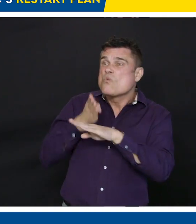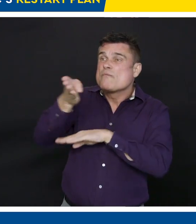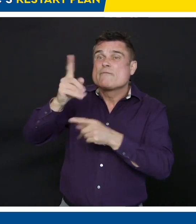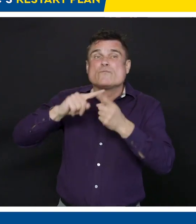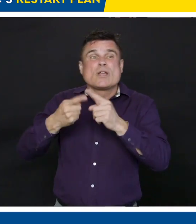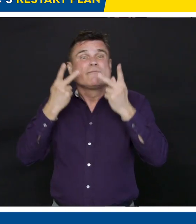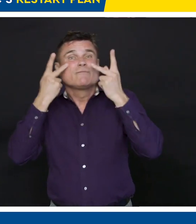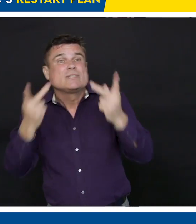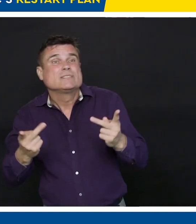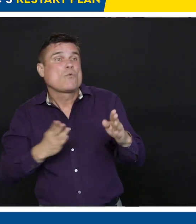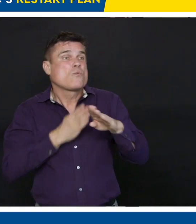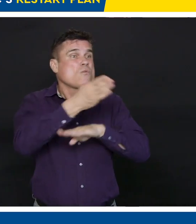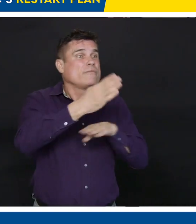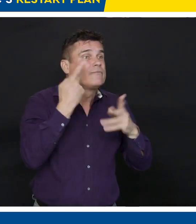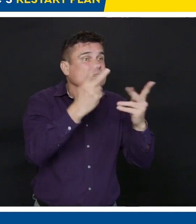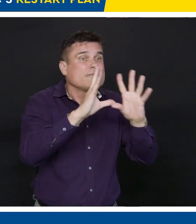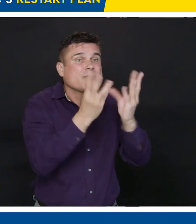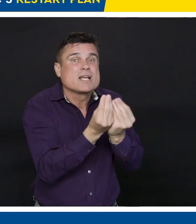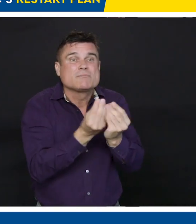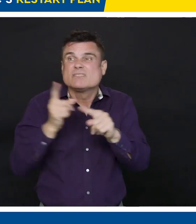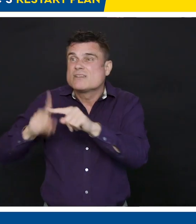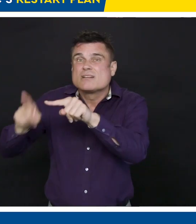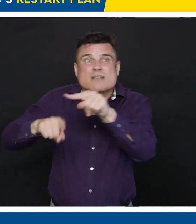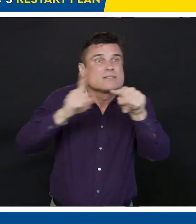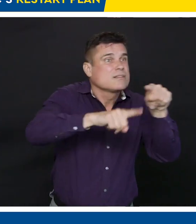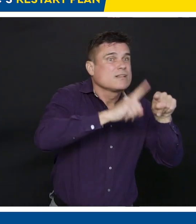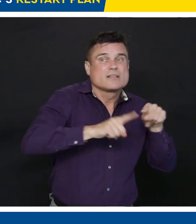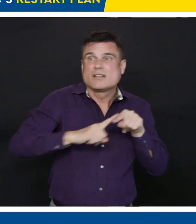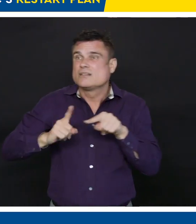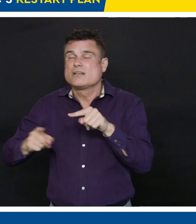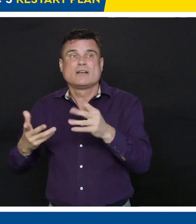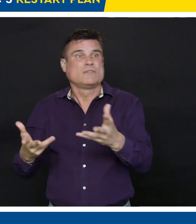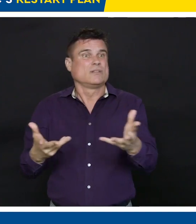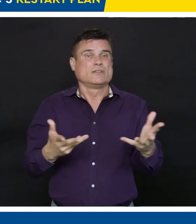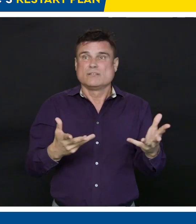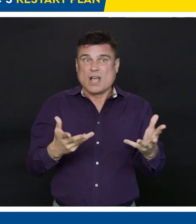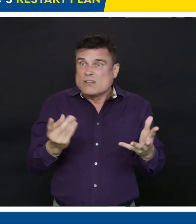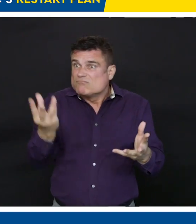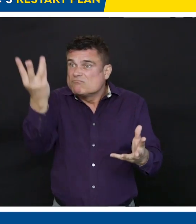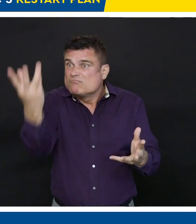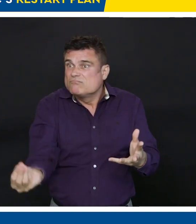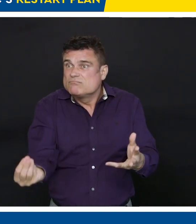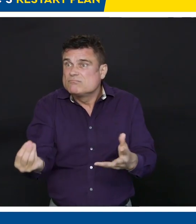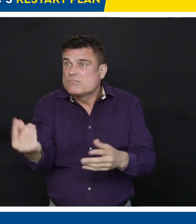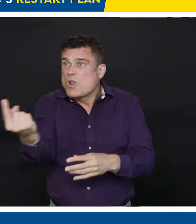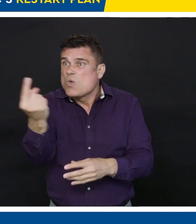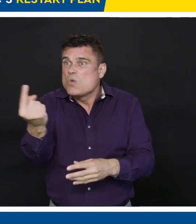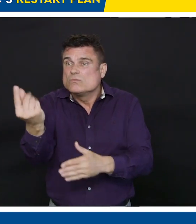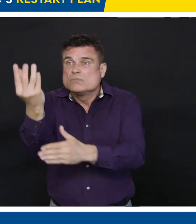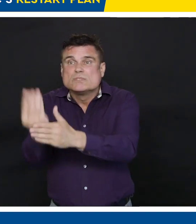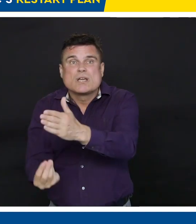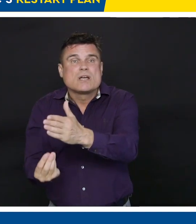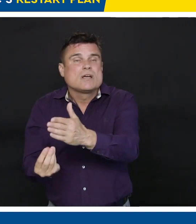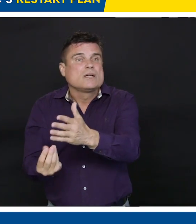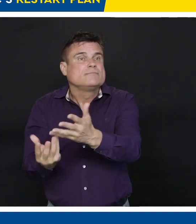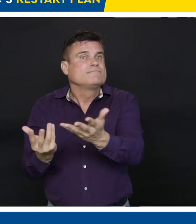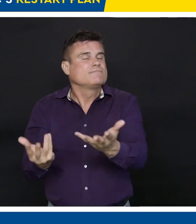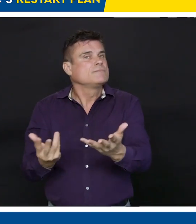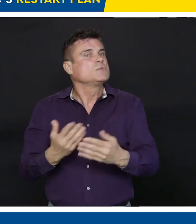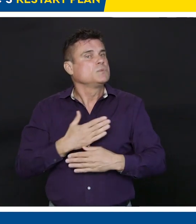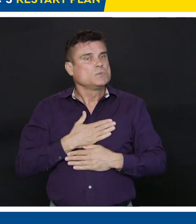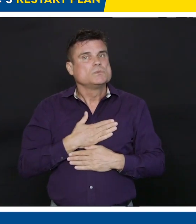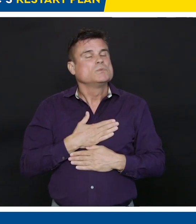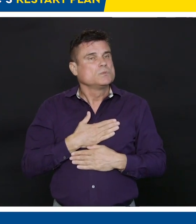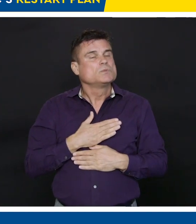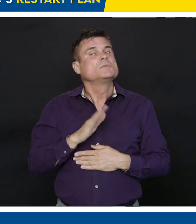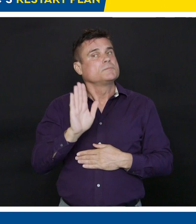all of us. And yet, the people of BC have risen to the challenge with compassion and determination. Every day,